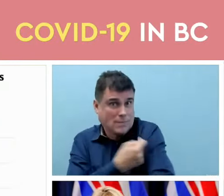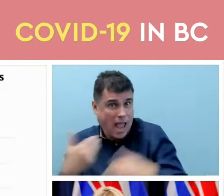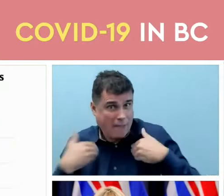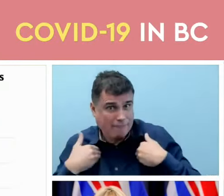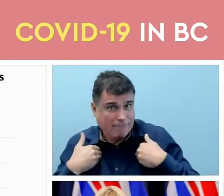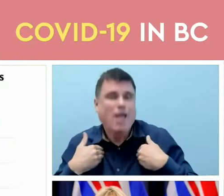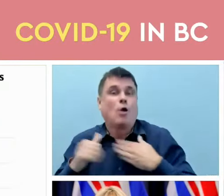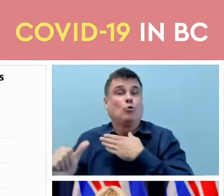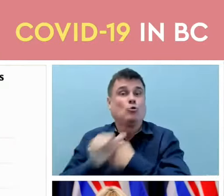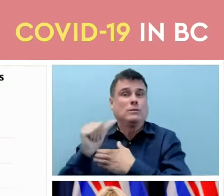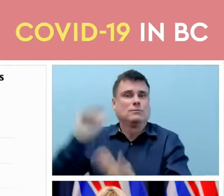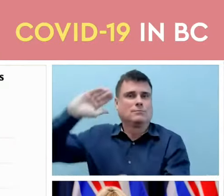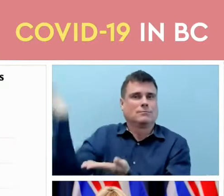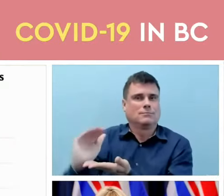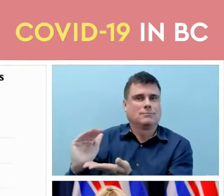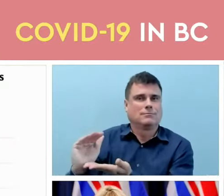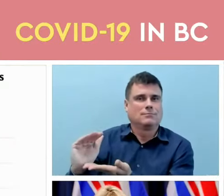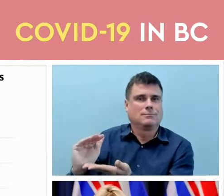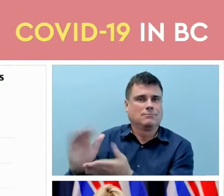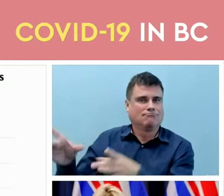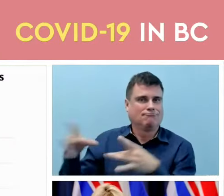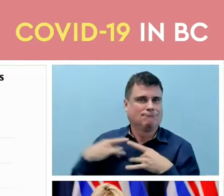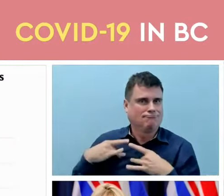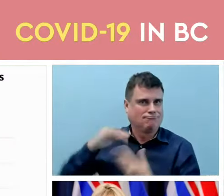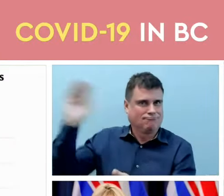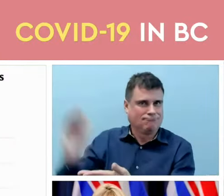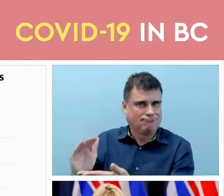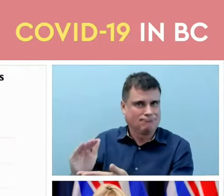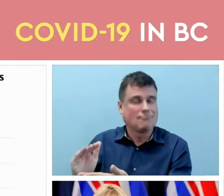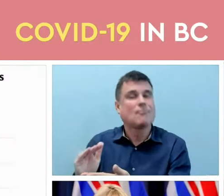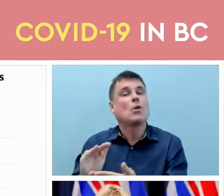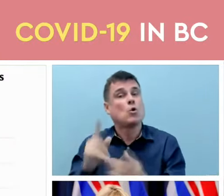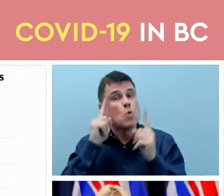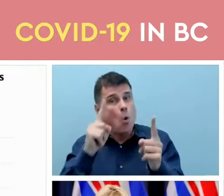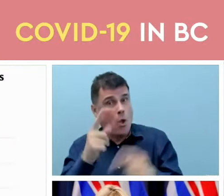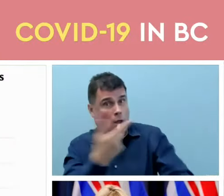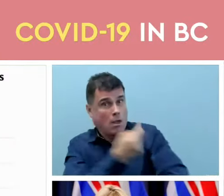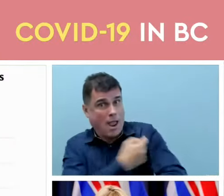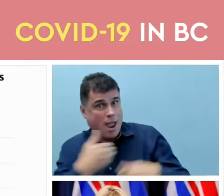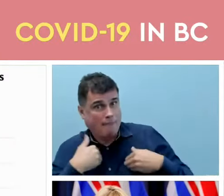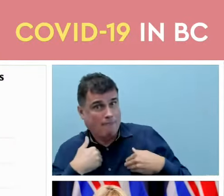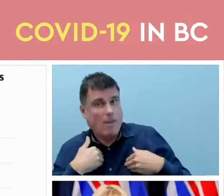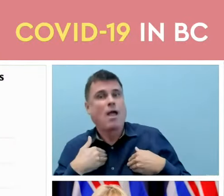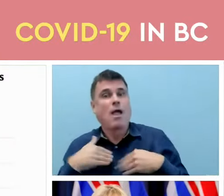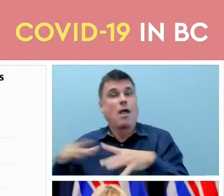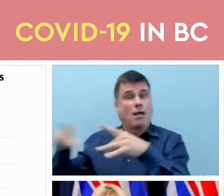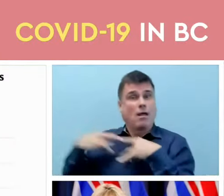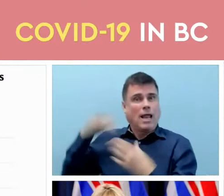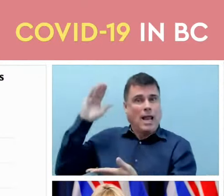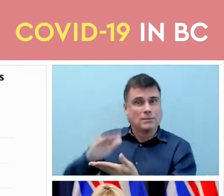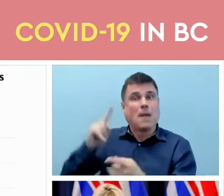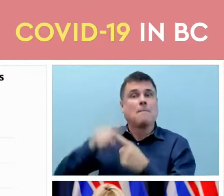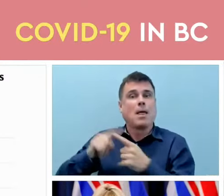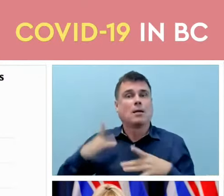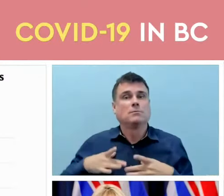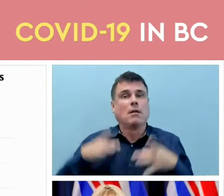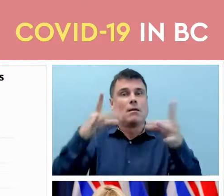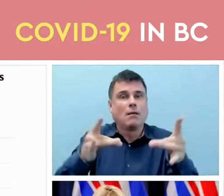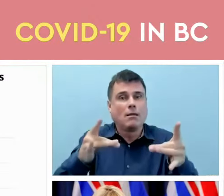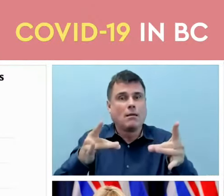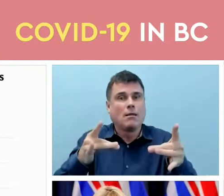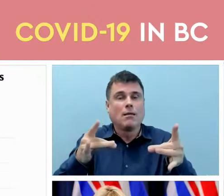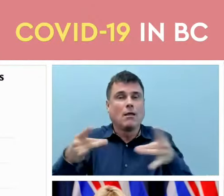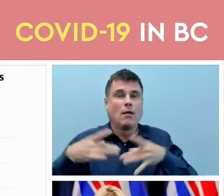individual but it helps reduce our risk of being infected and transmitting it to others and on a population basis